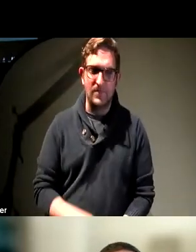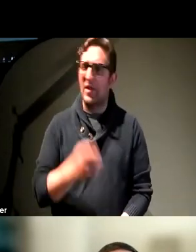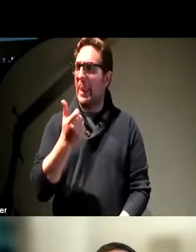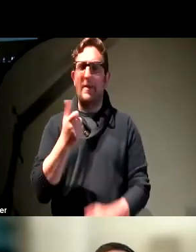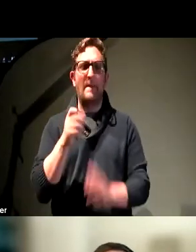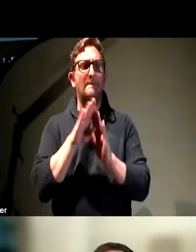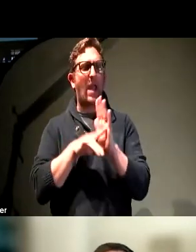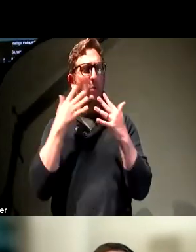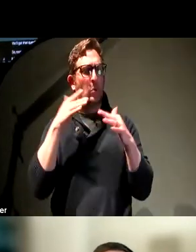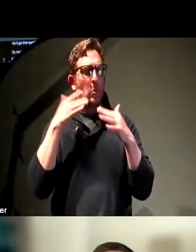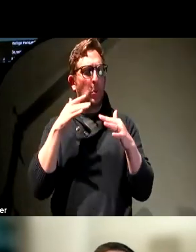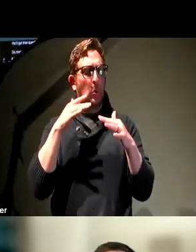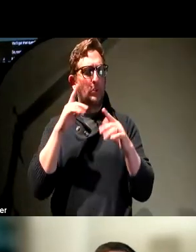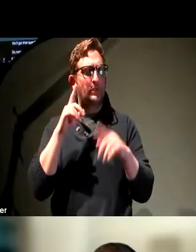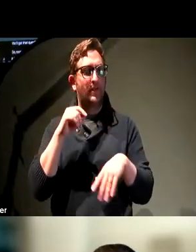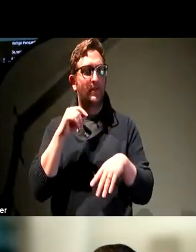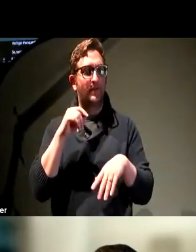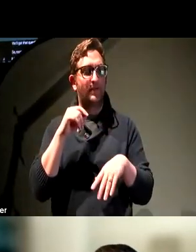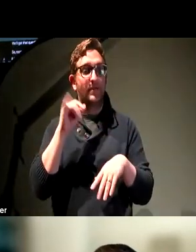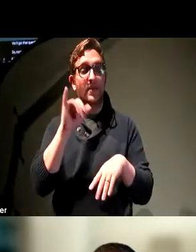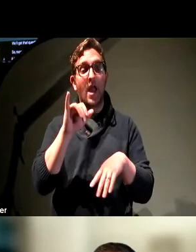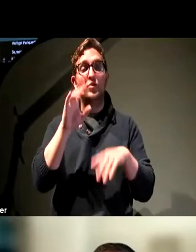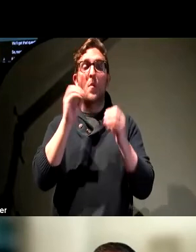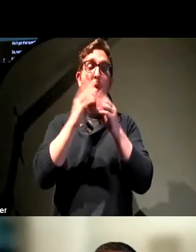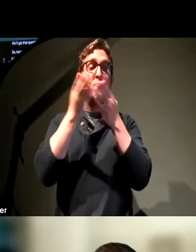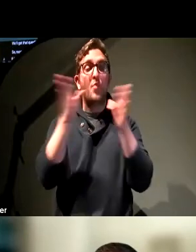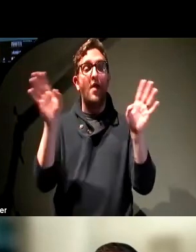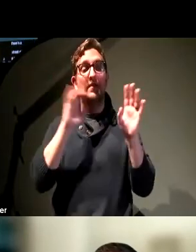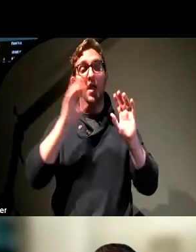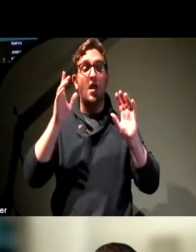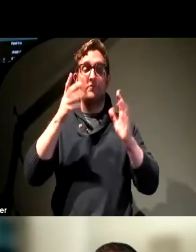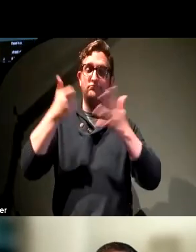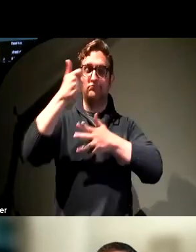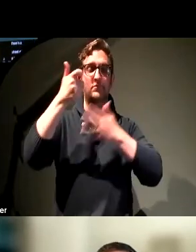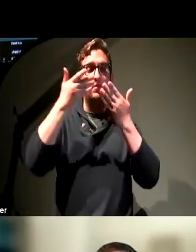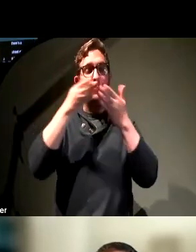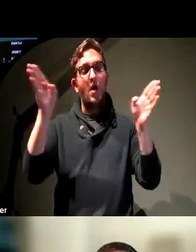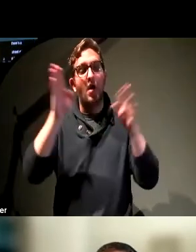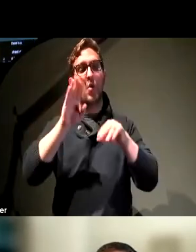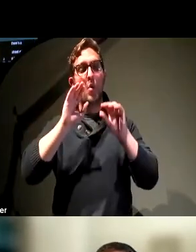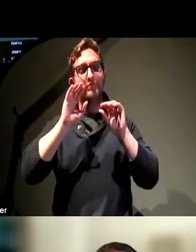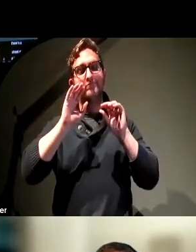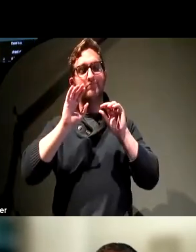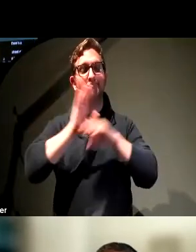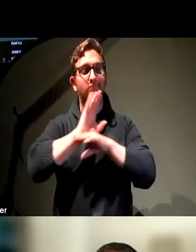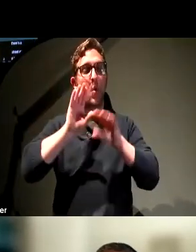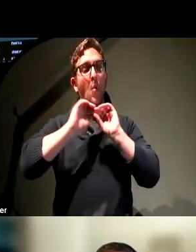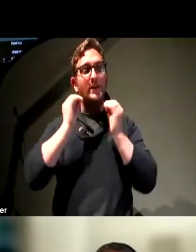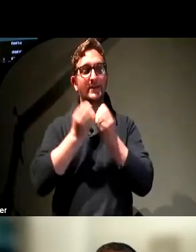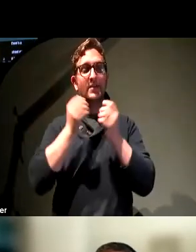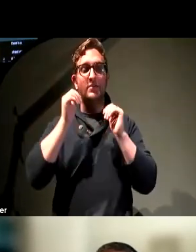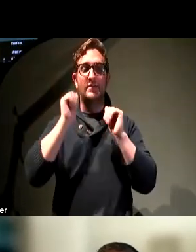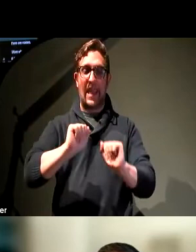More broadly, at the organizational level, what we encourage organizations to do is to view accessibility